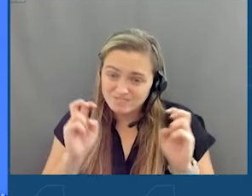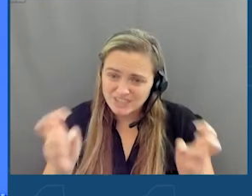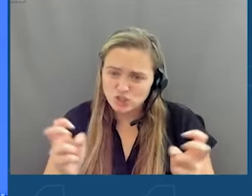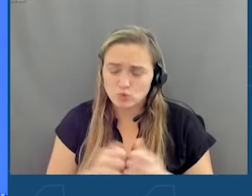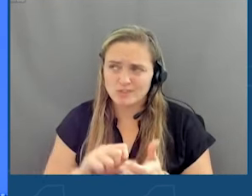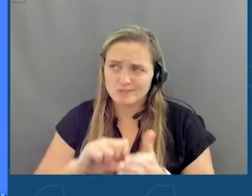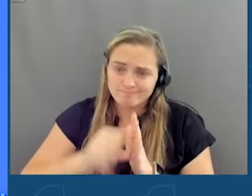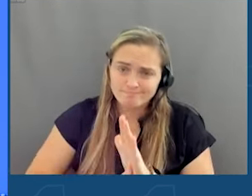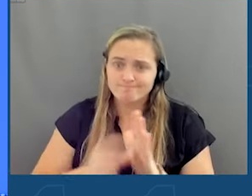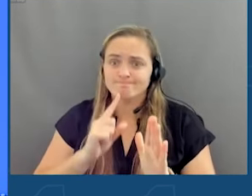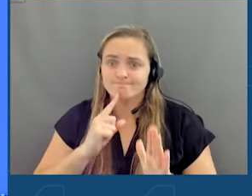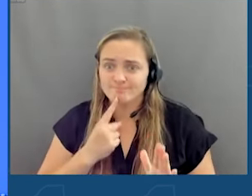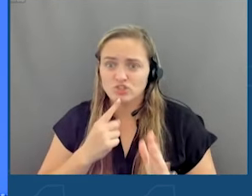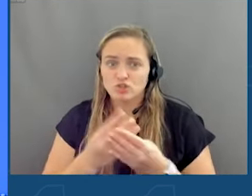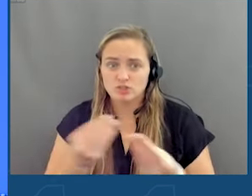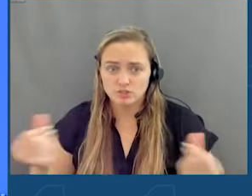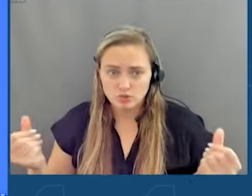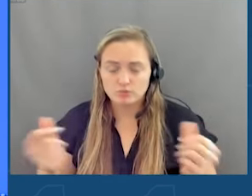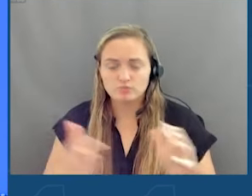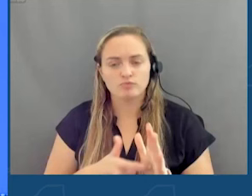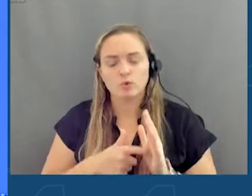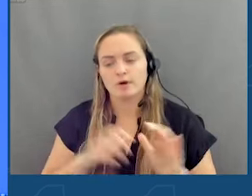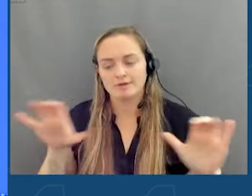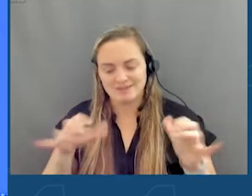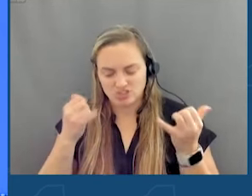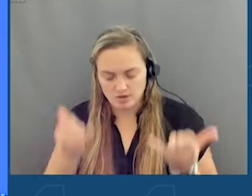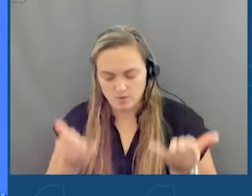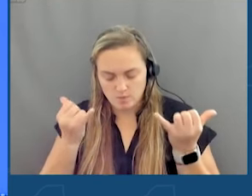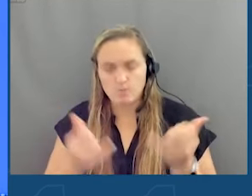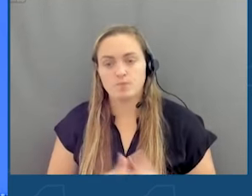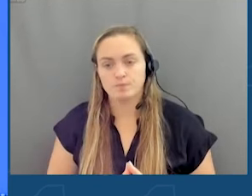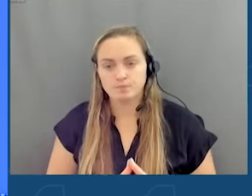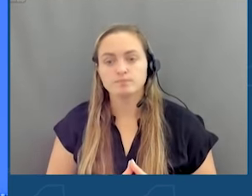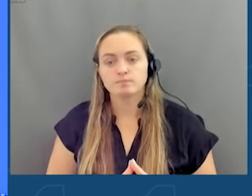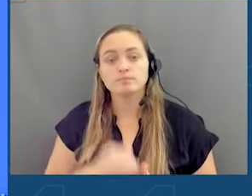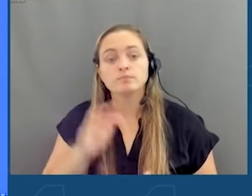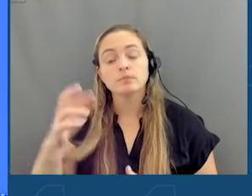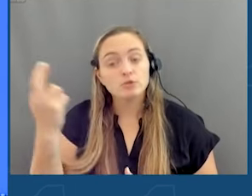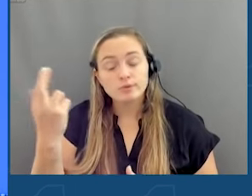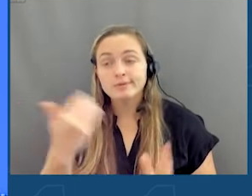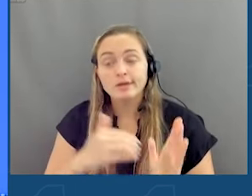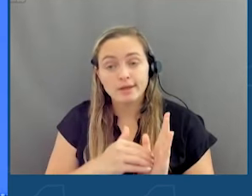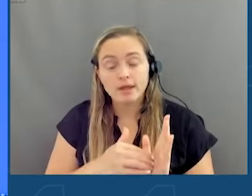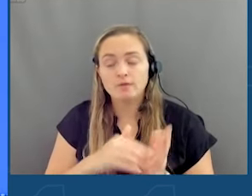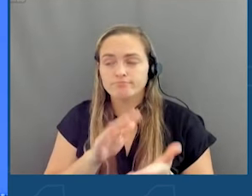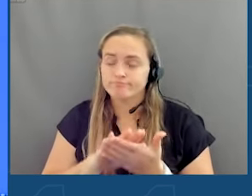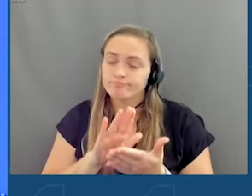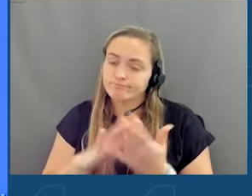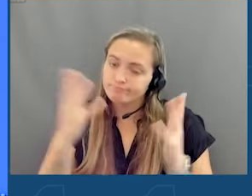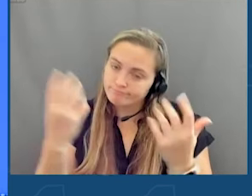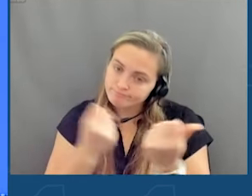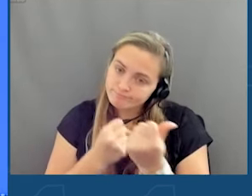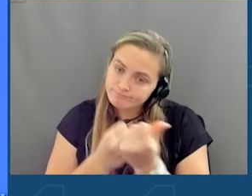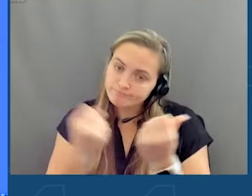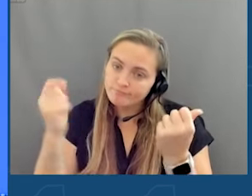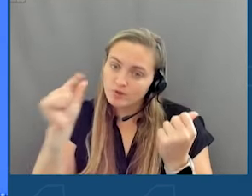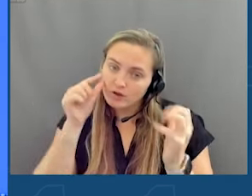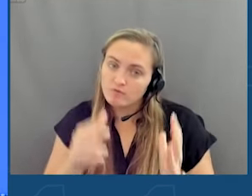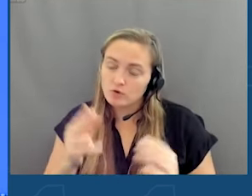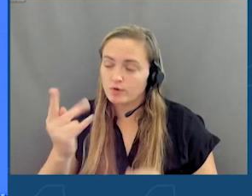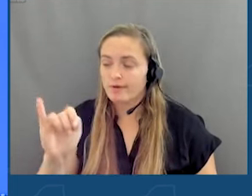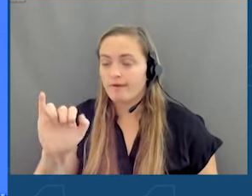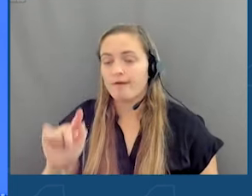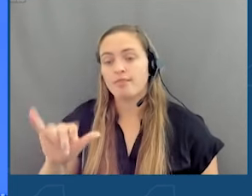and requires action now. And that is why I again want to applaud our Governor, Governor Kathy Hochul,